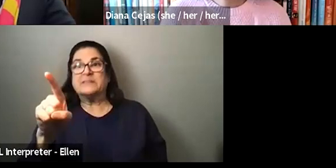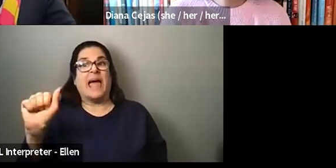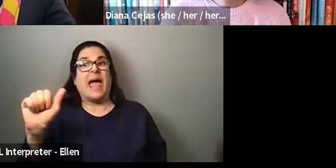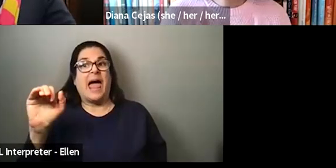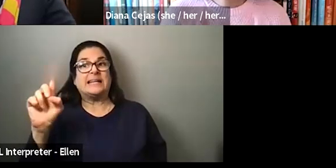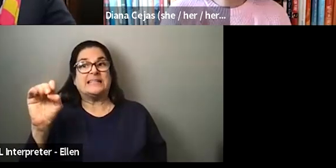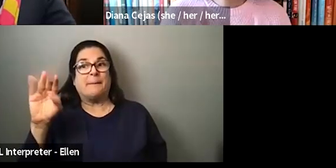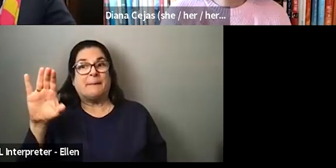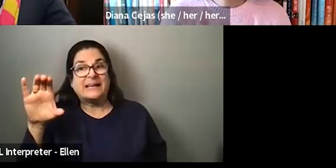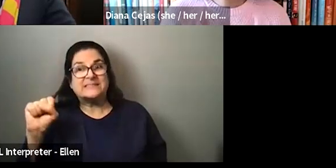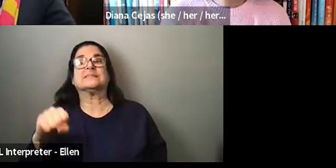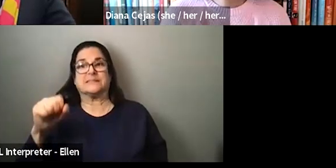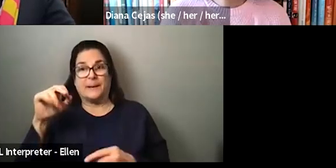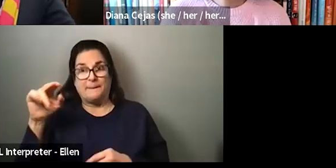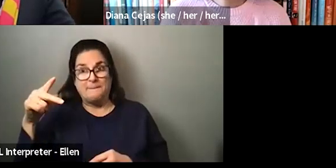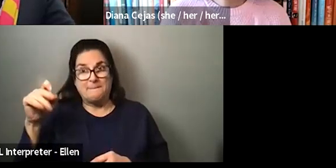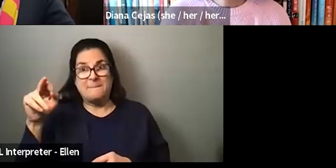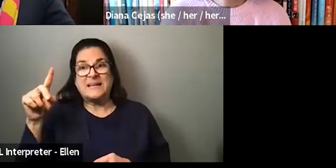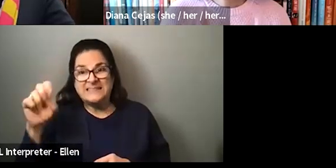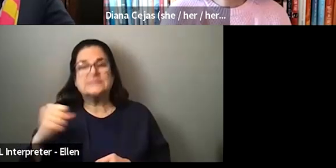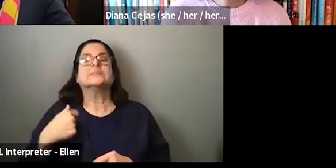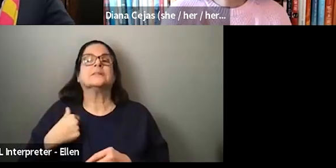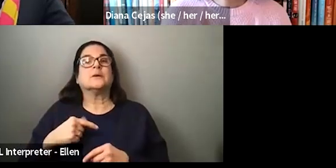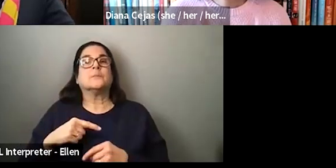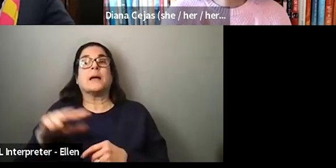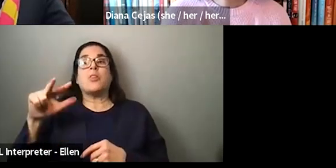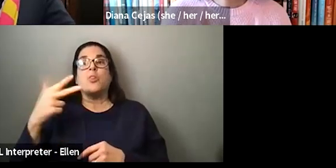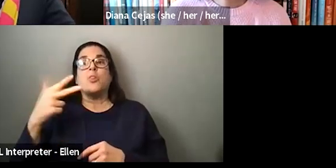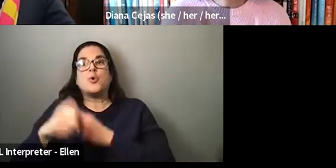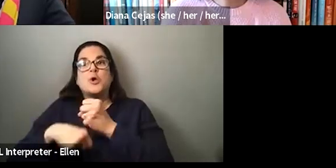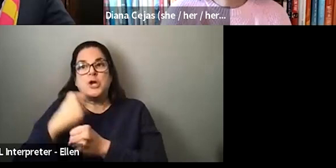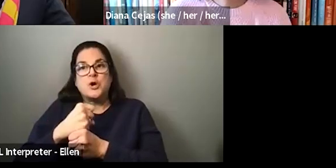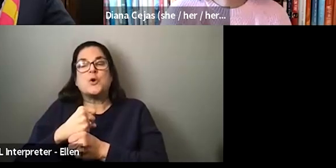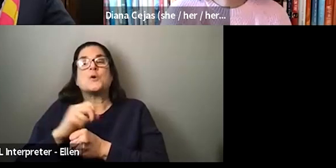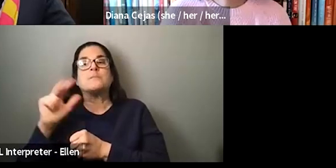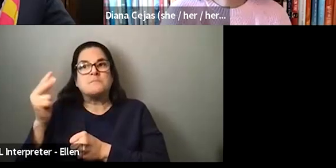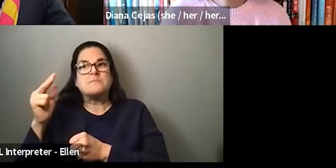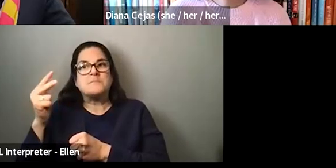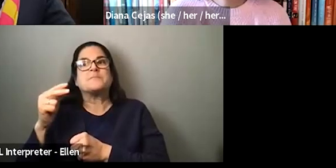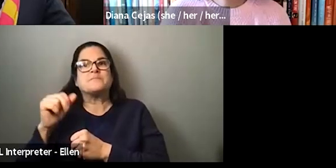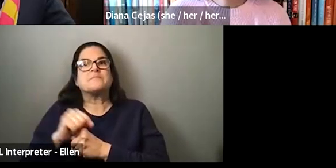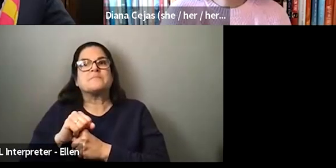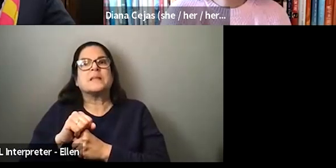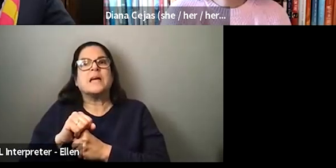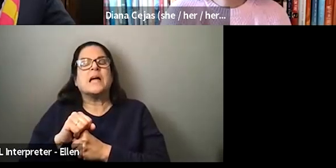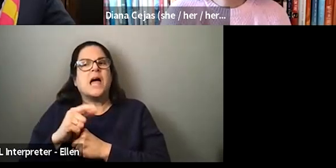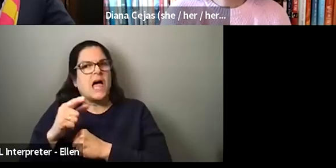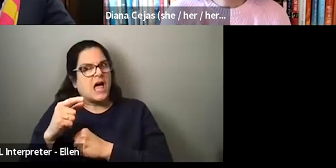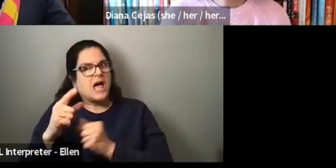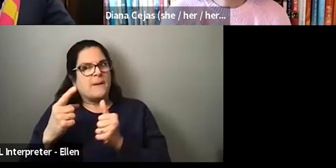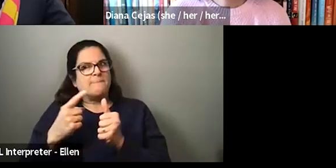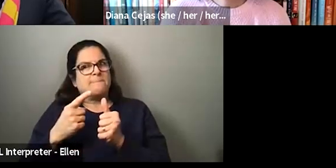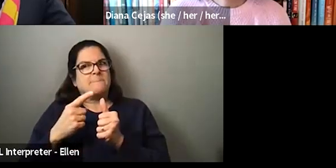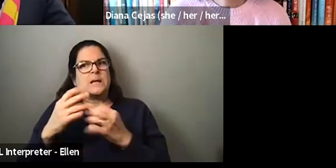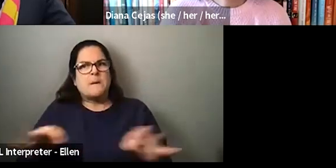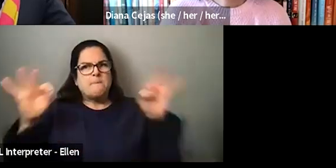my third year pediatrics workshop, um, I had a really important, um, sort of professor at my institution,